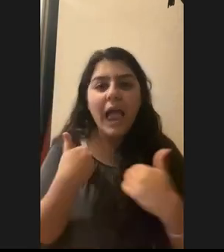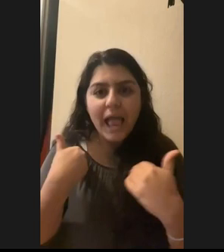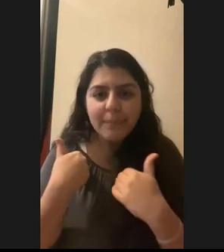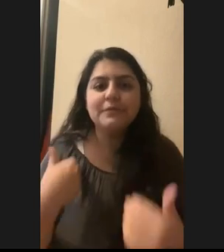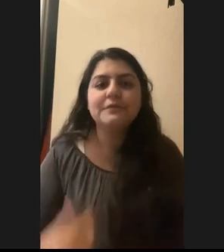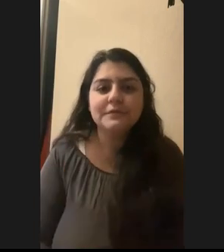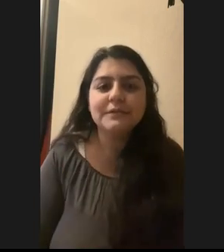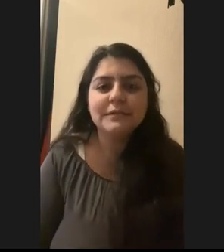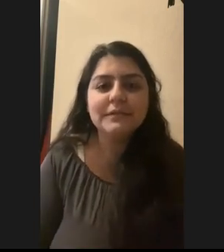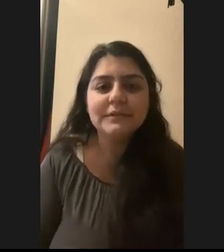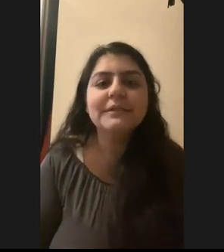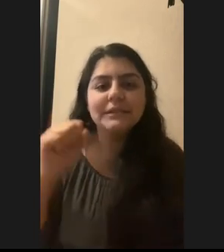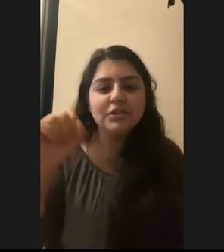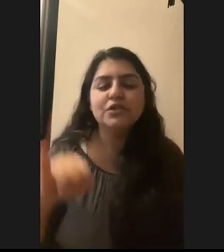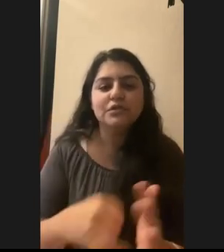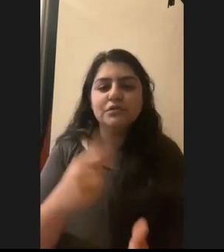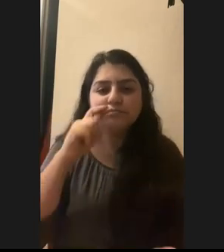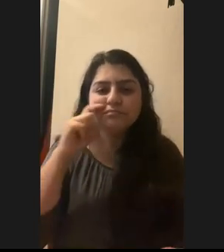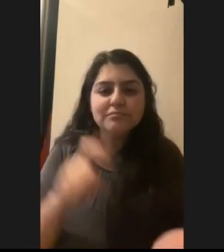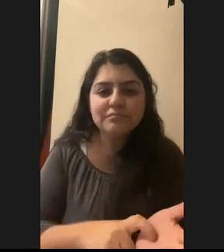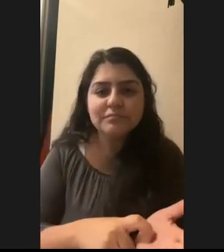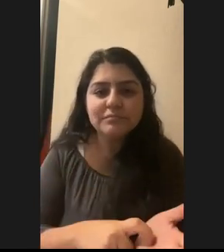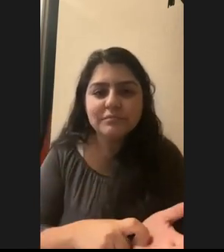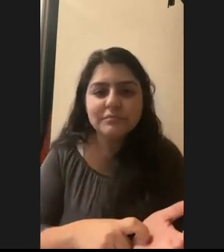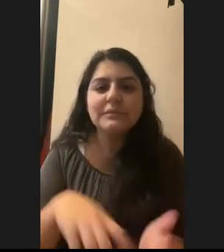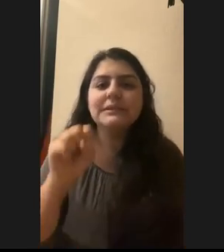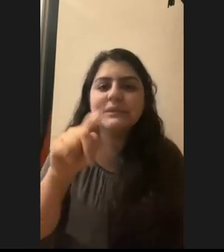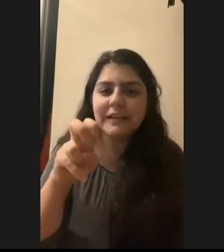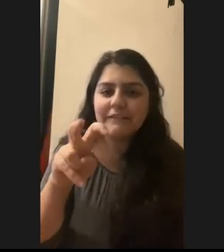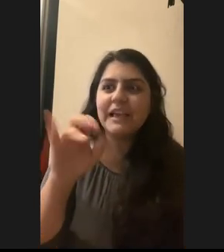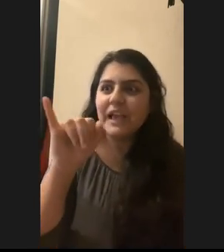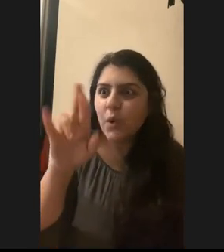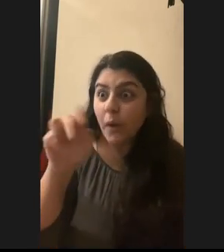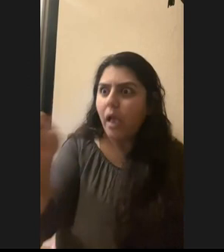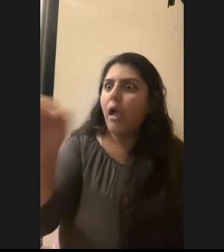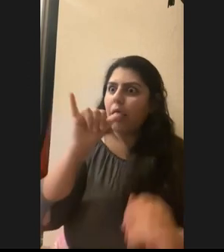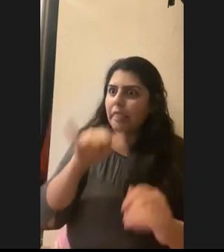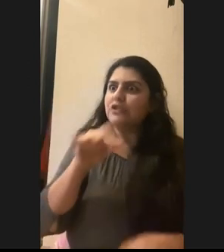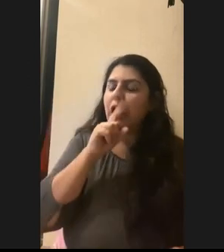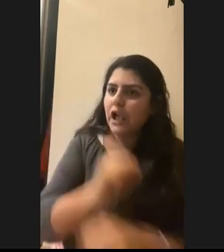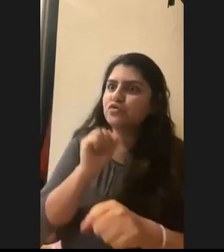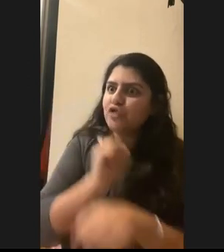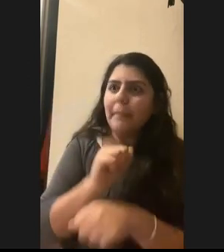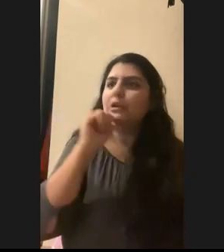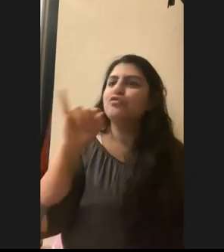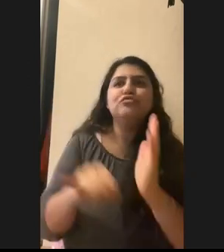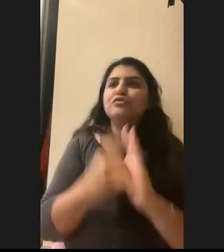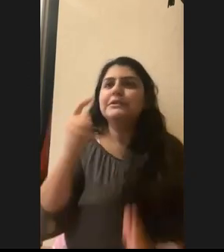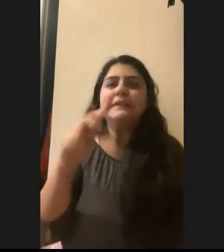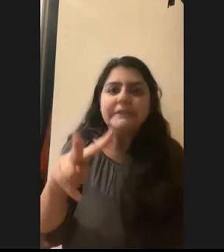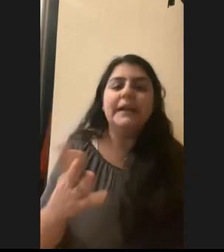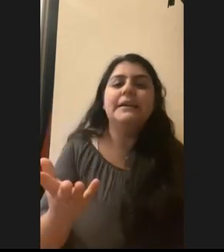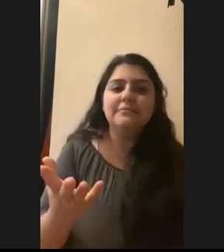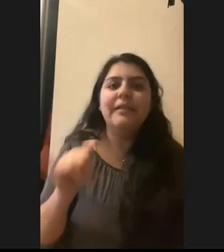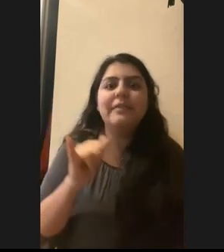um, yeah, just realizing, oh, that Steve Irwin, that's a job. Like that wasn't just for TV. That's a real, um,